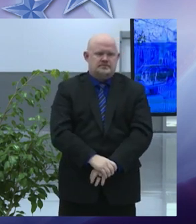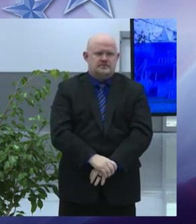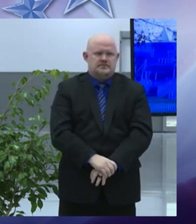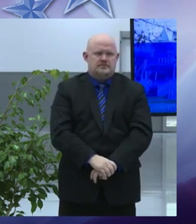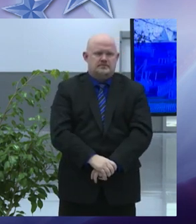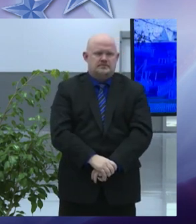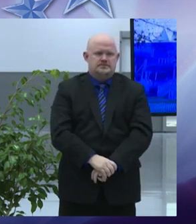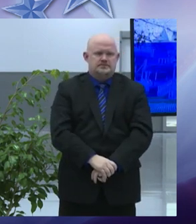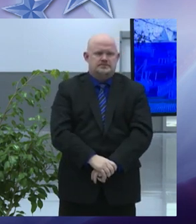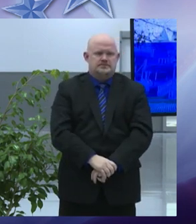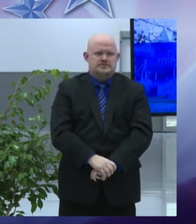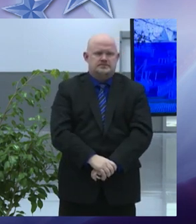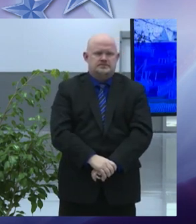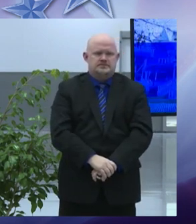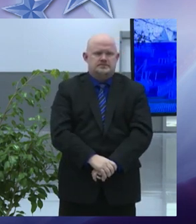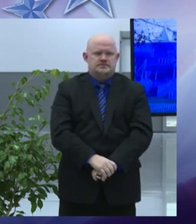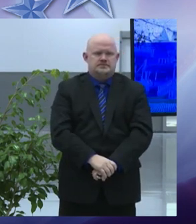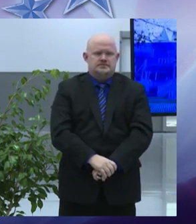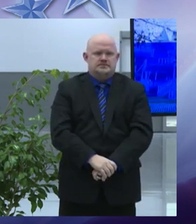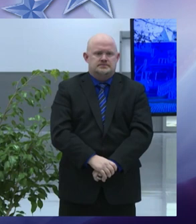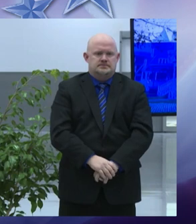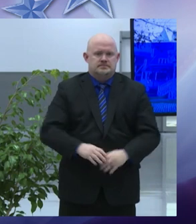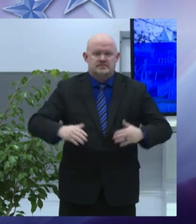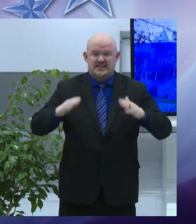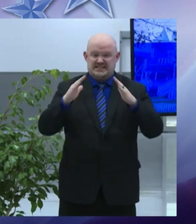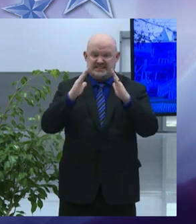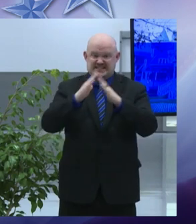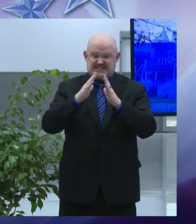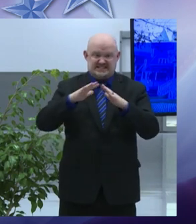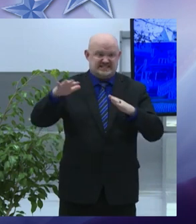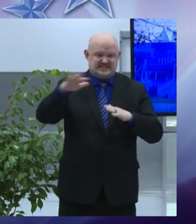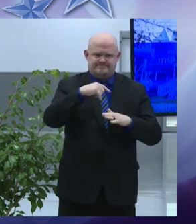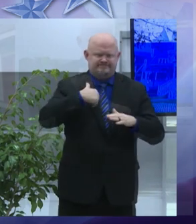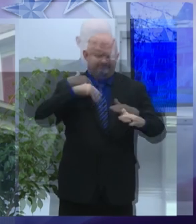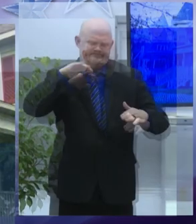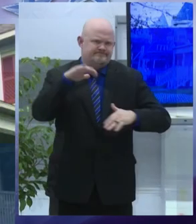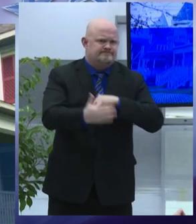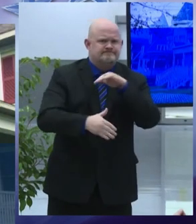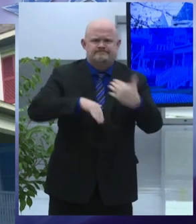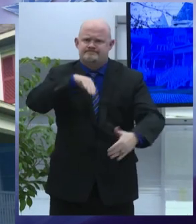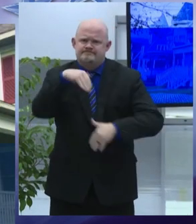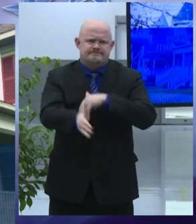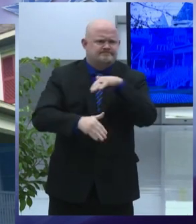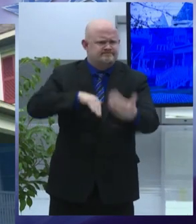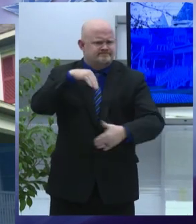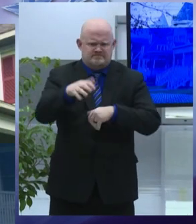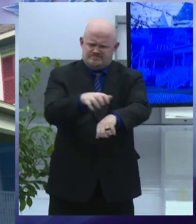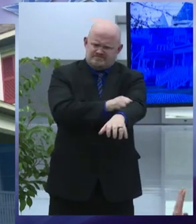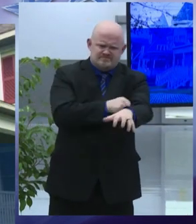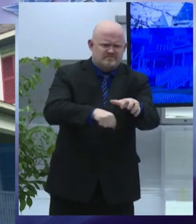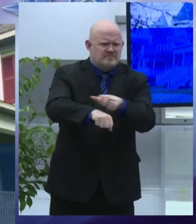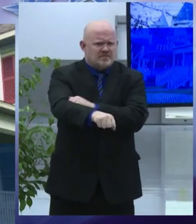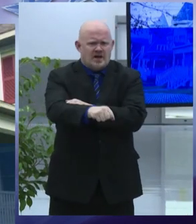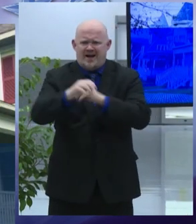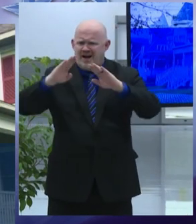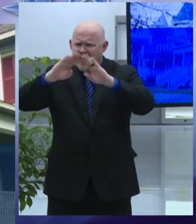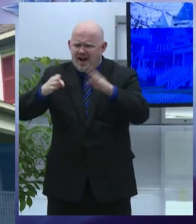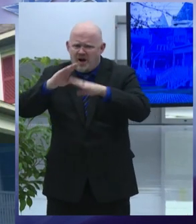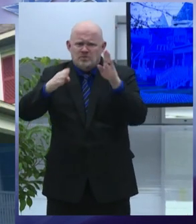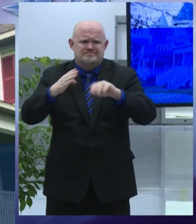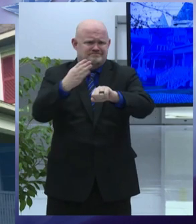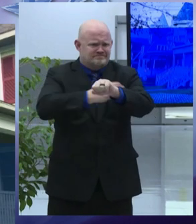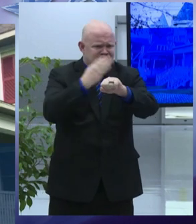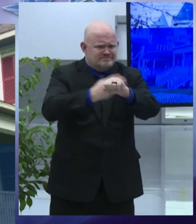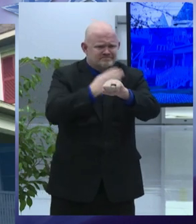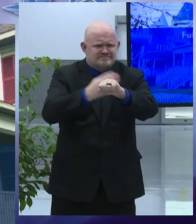the city we are taking other major actions to improve safety and the quality of housing 2022 will bring full